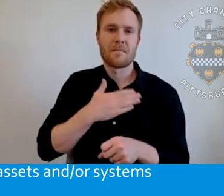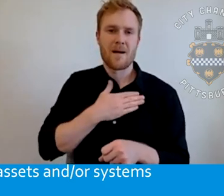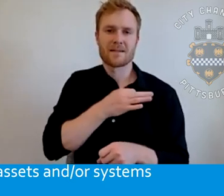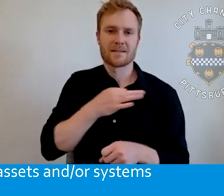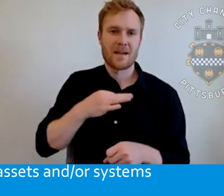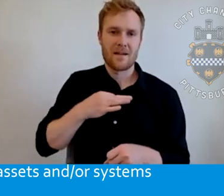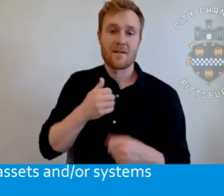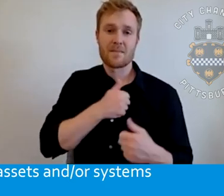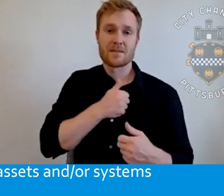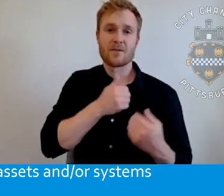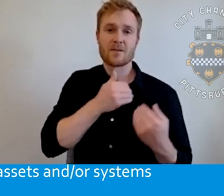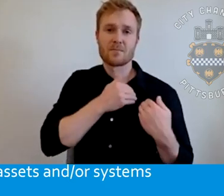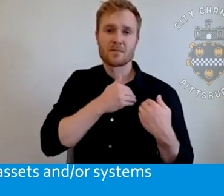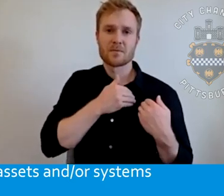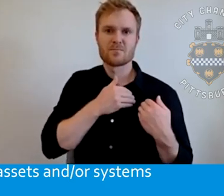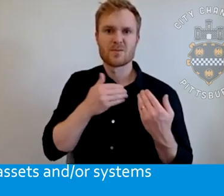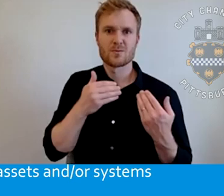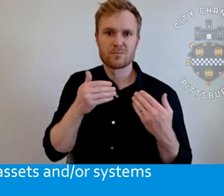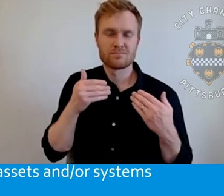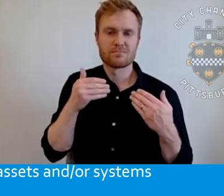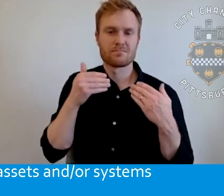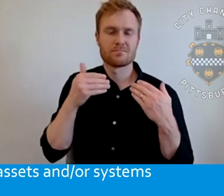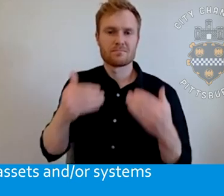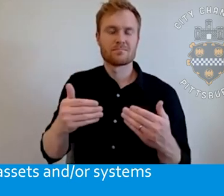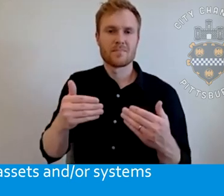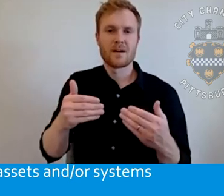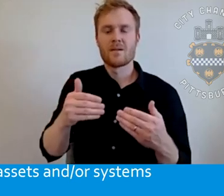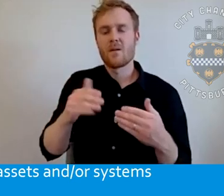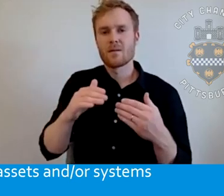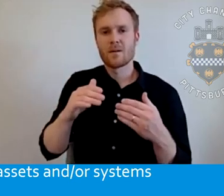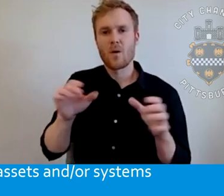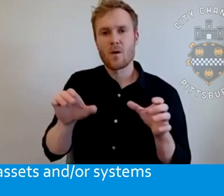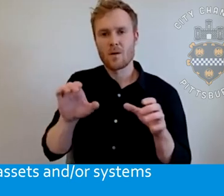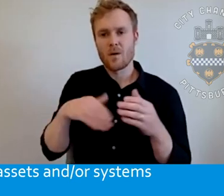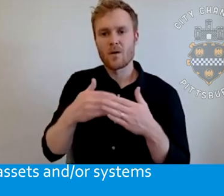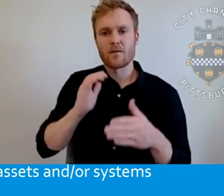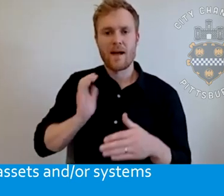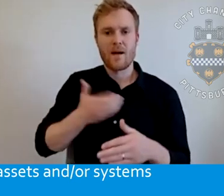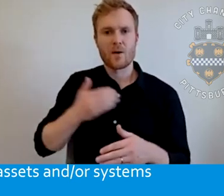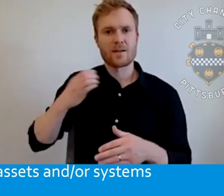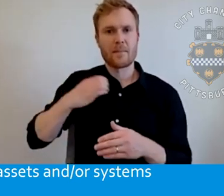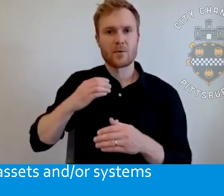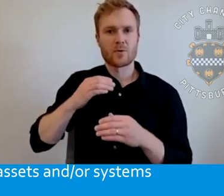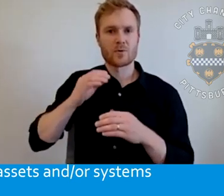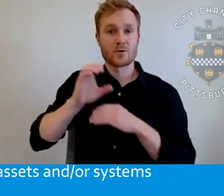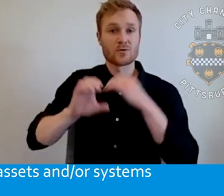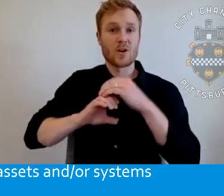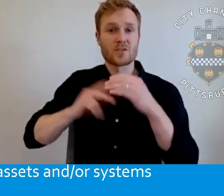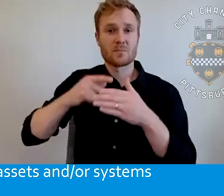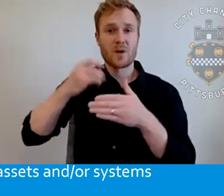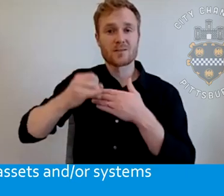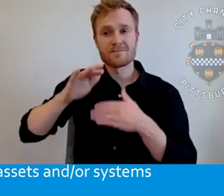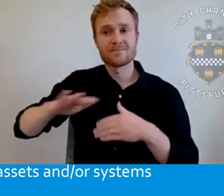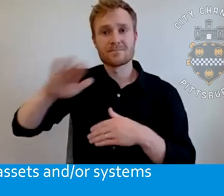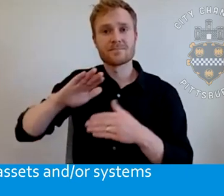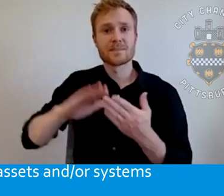responsibility to kind of execute all of our, um, capital construction projects throughout the city. If it relates to a building or to